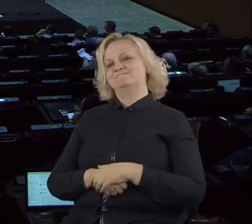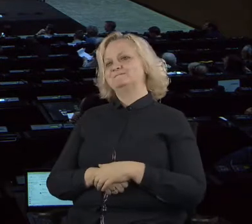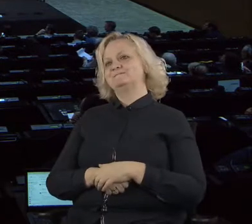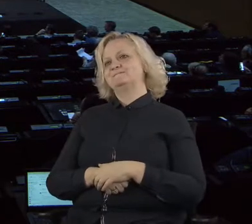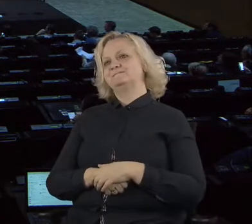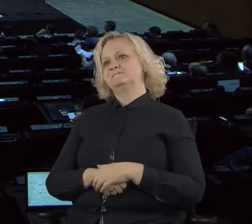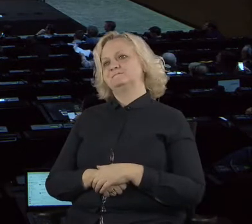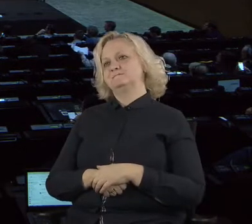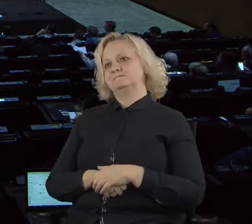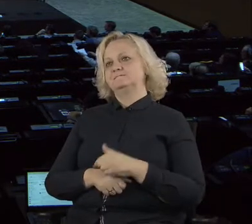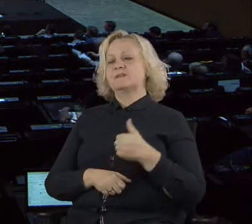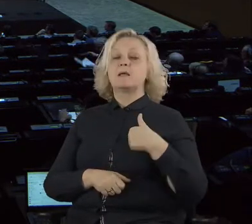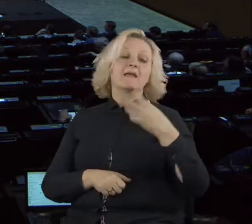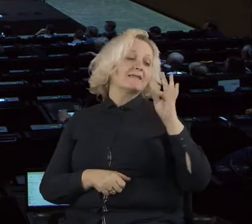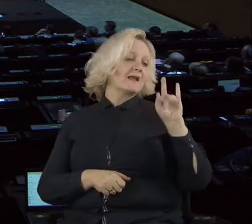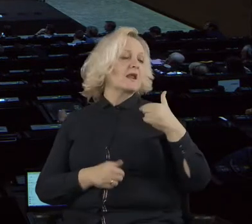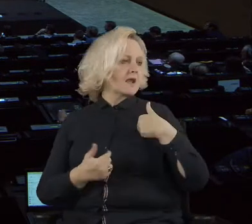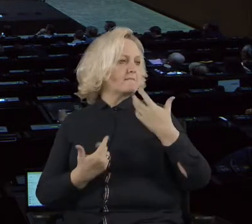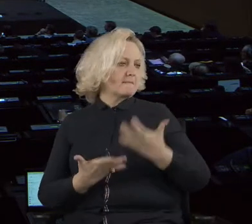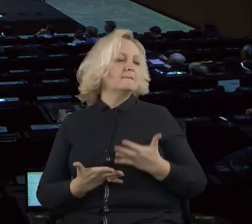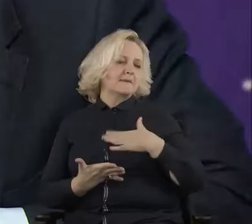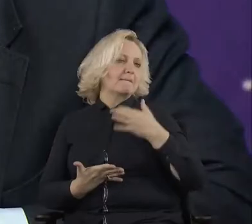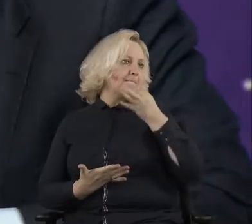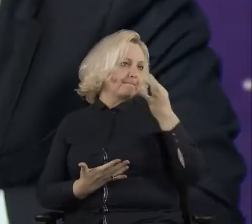please let me show the results of voting. First,